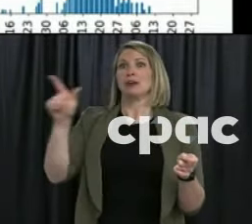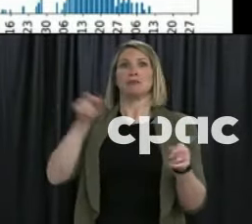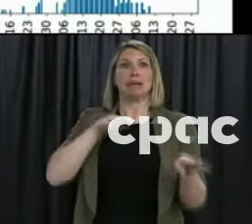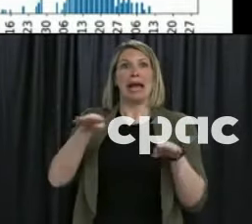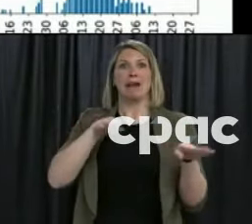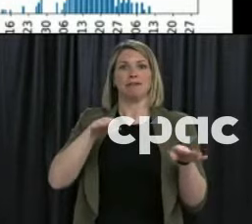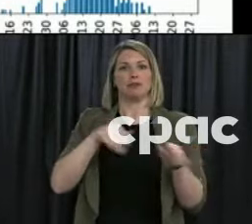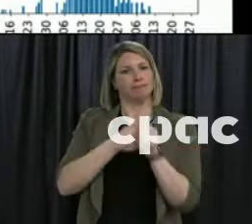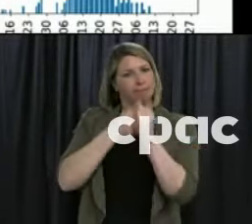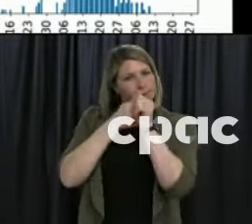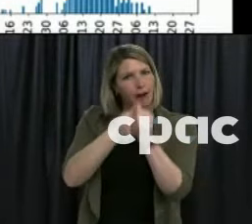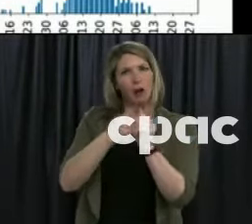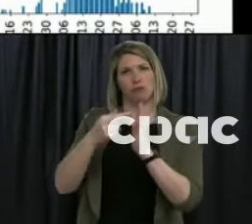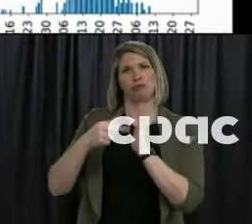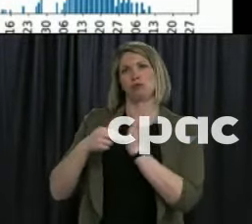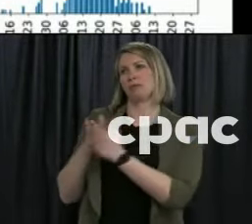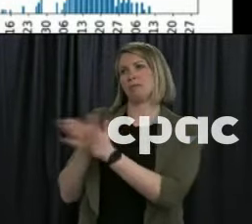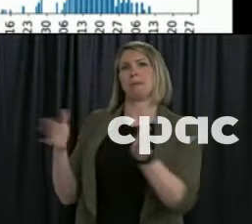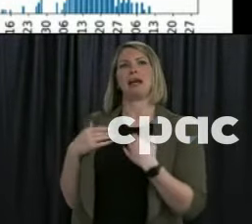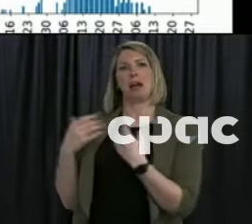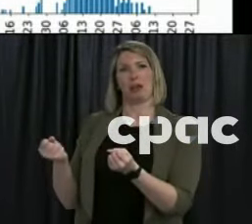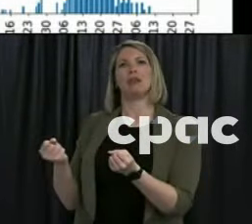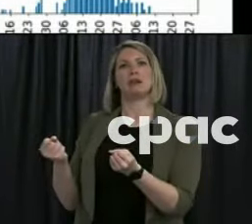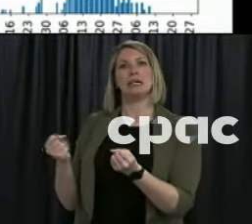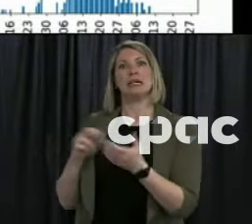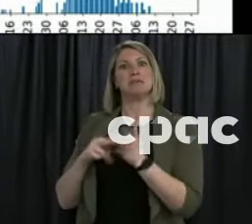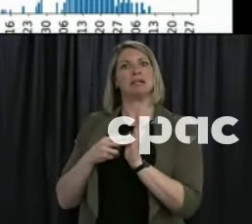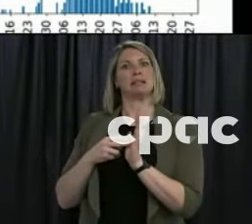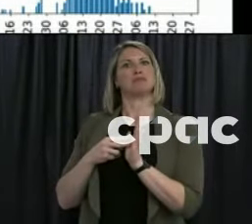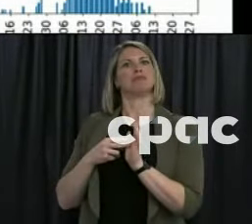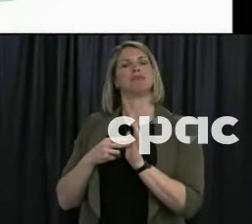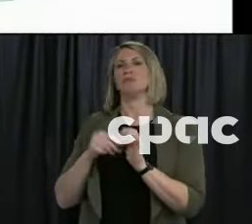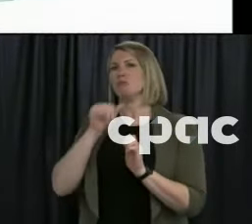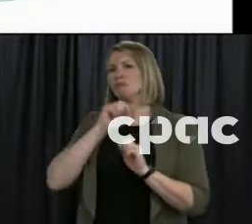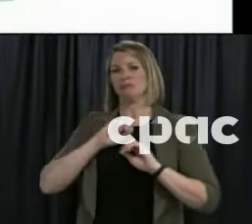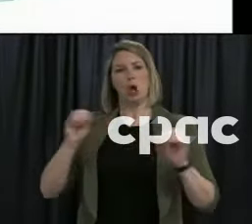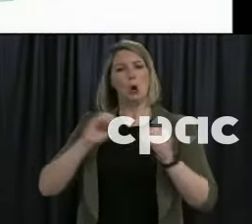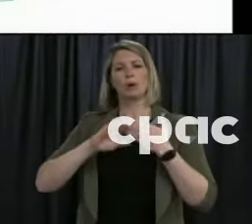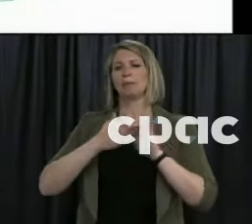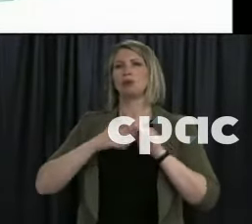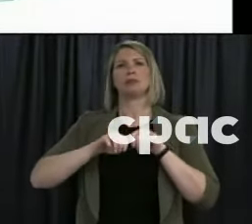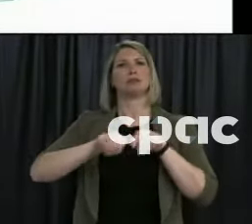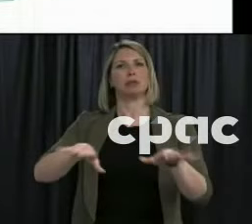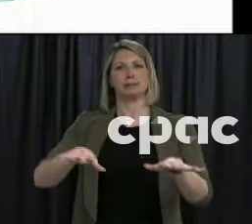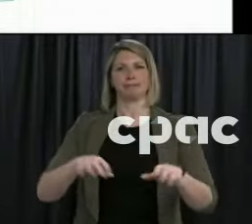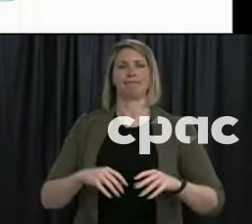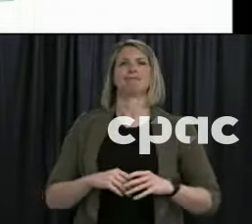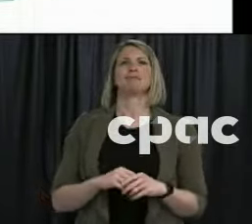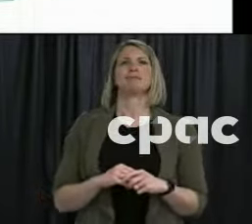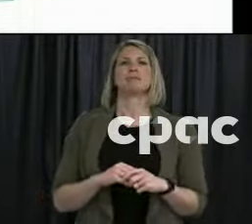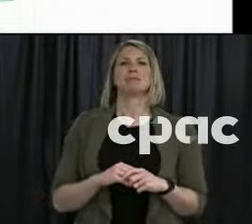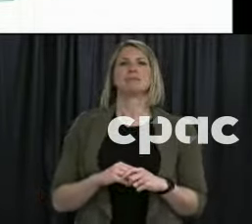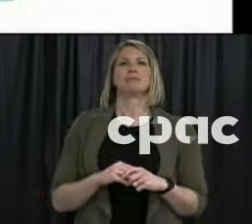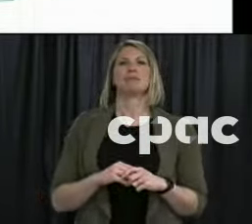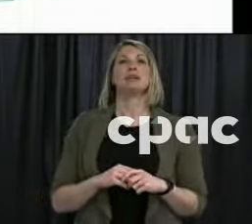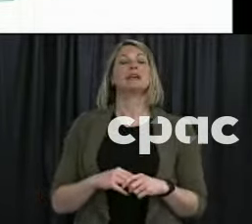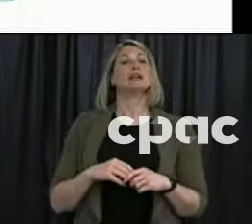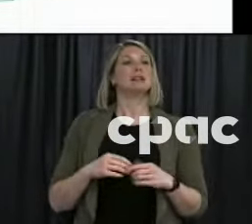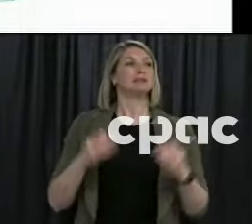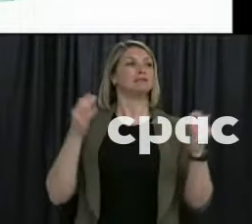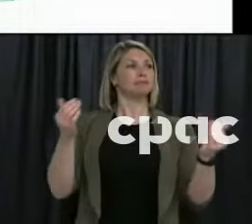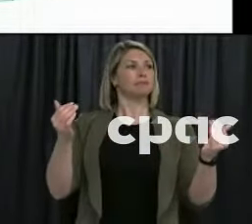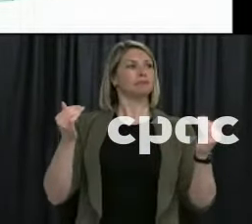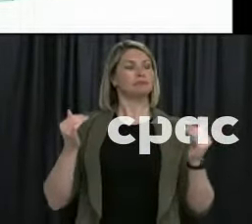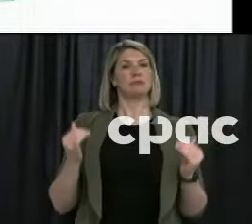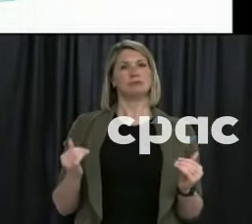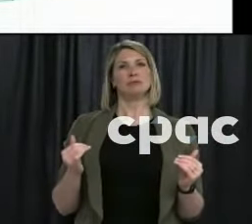spread within their community. So what has this resulted to? When you actually look at our province